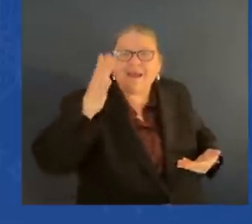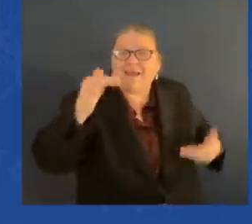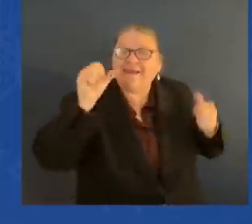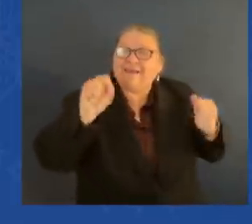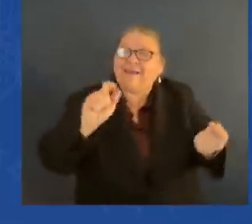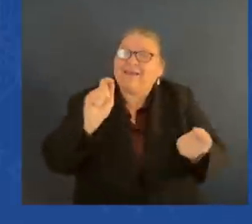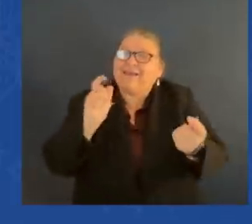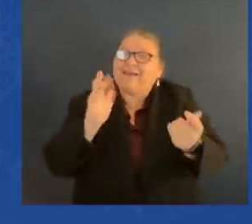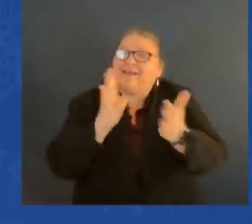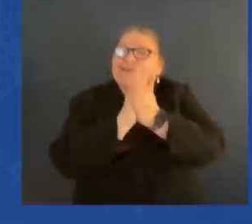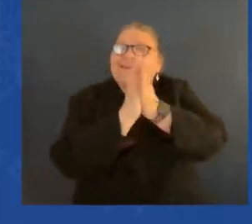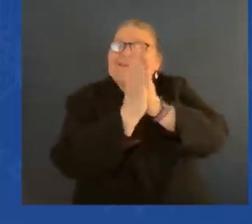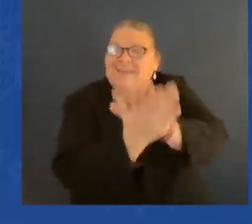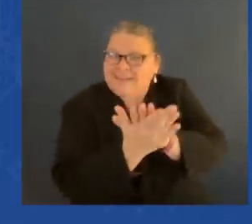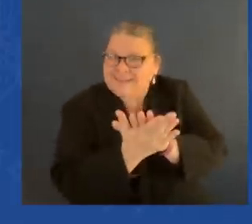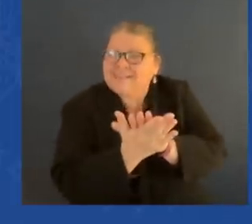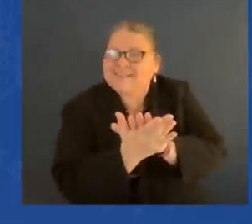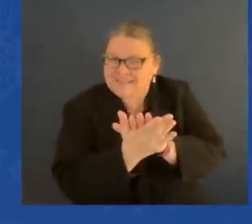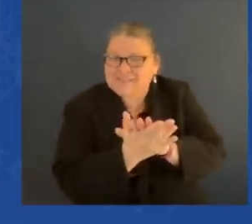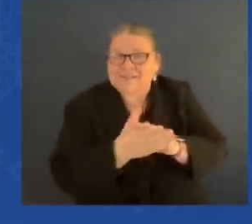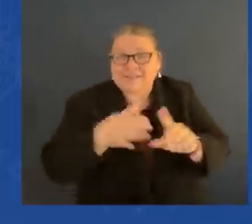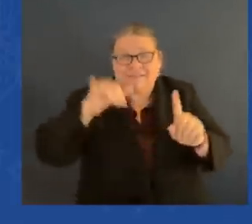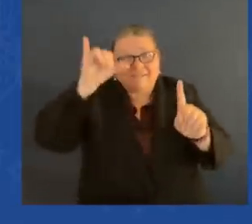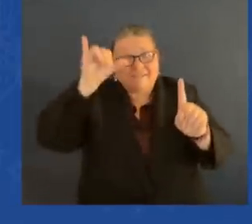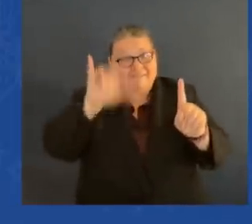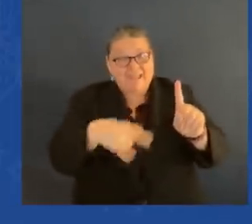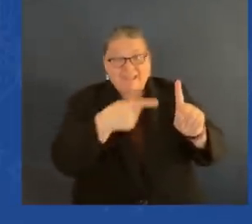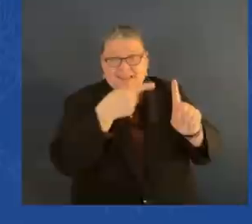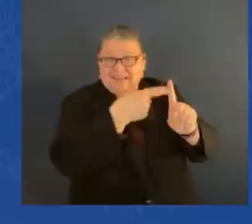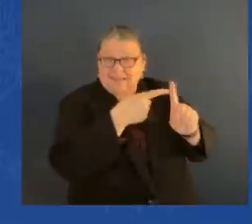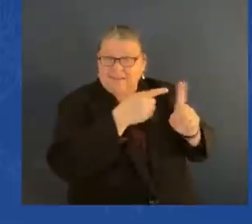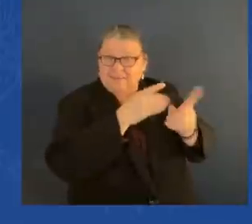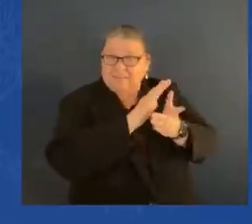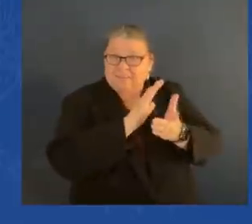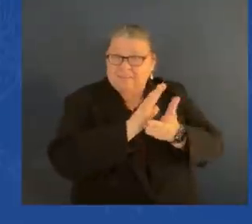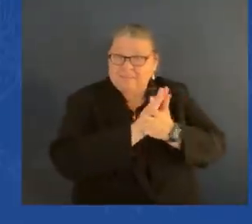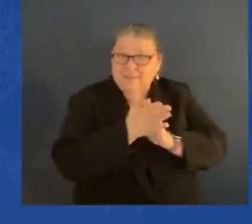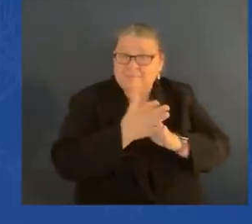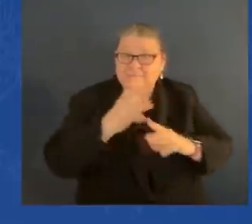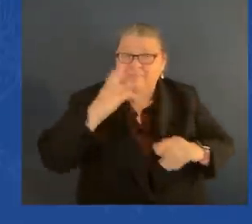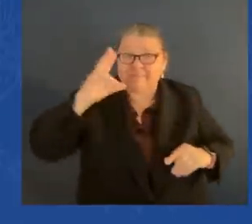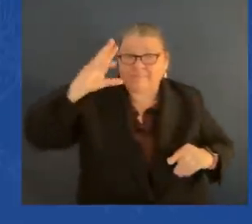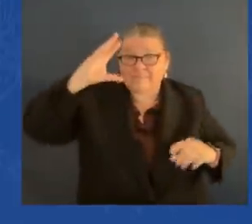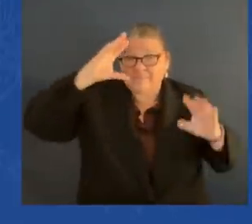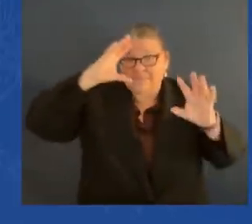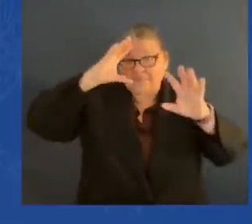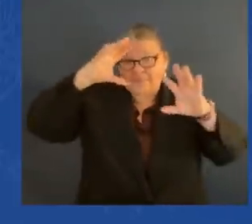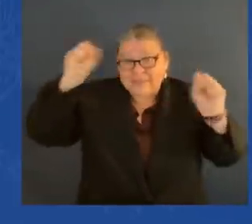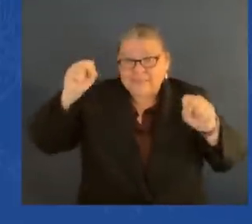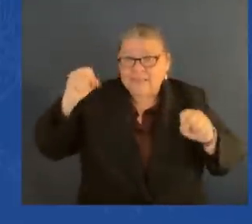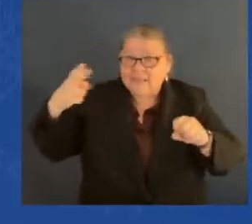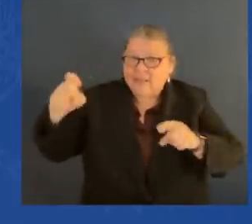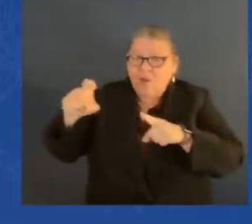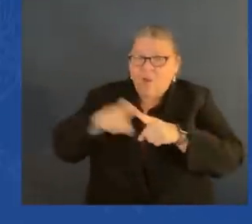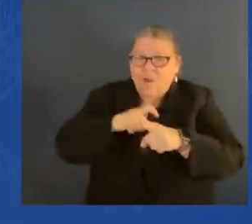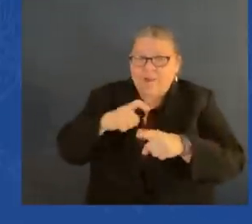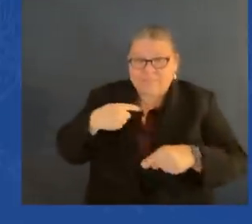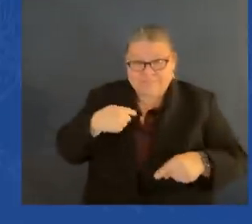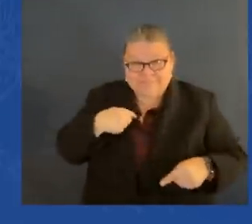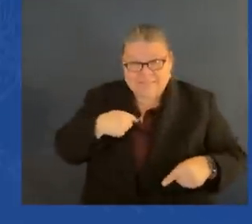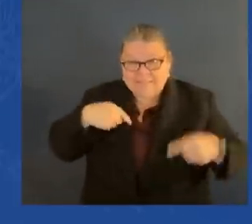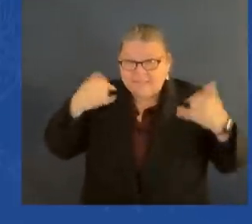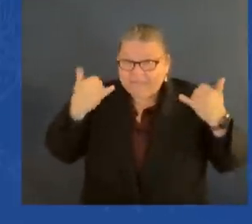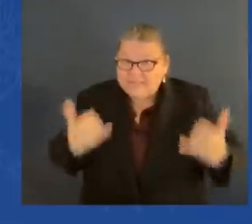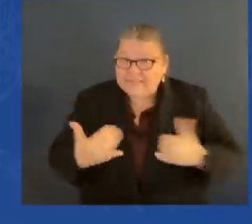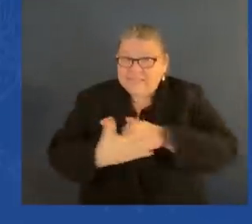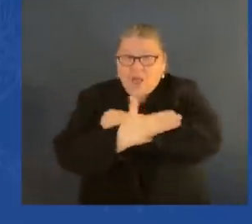We're the only nation founded on an idea. Every other nation in the world is based on geography,